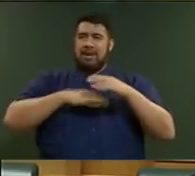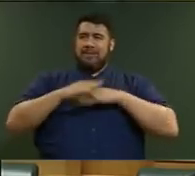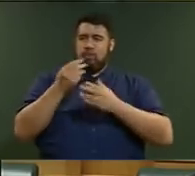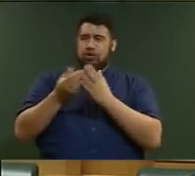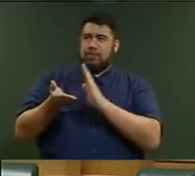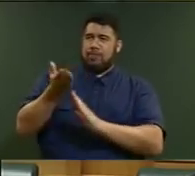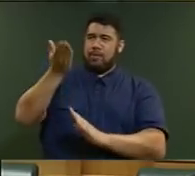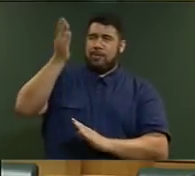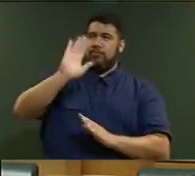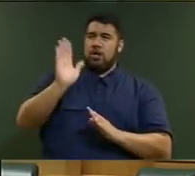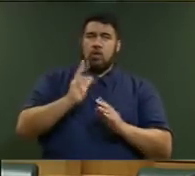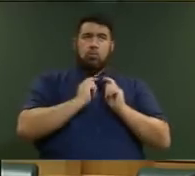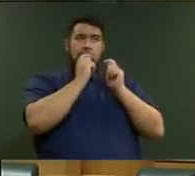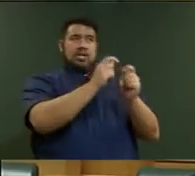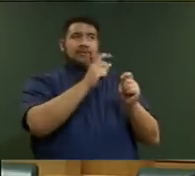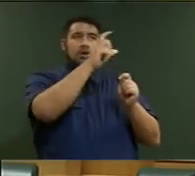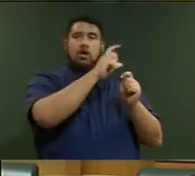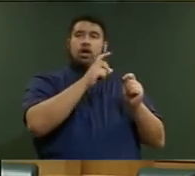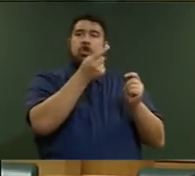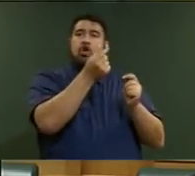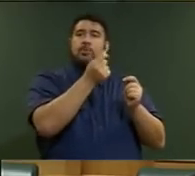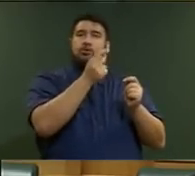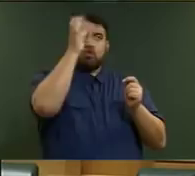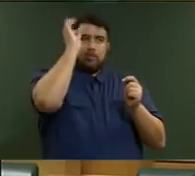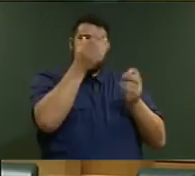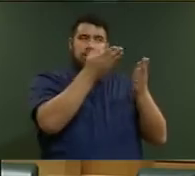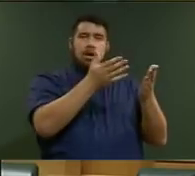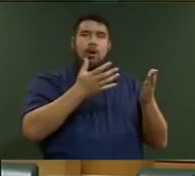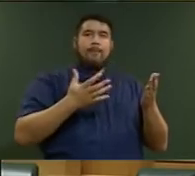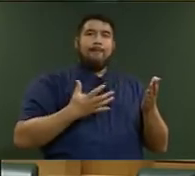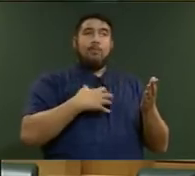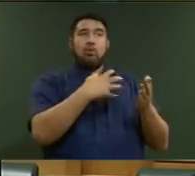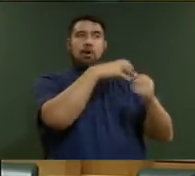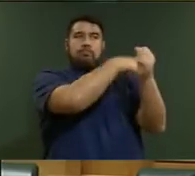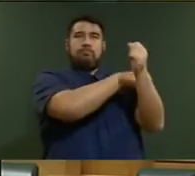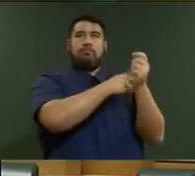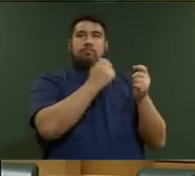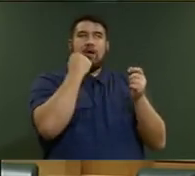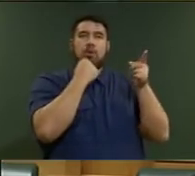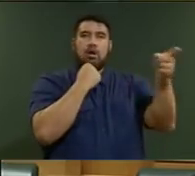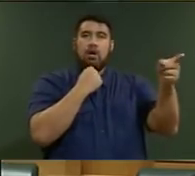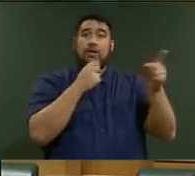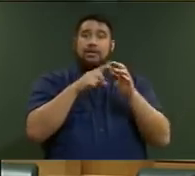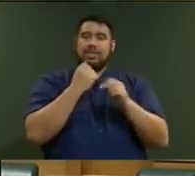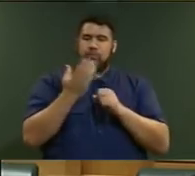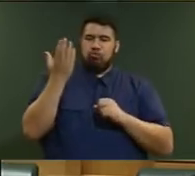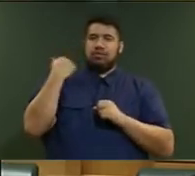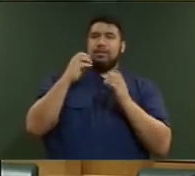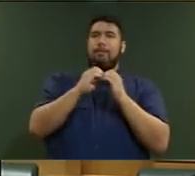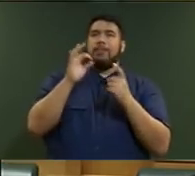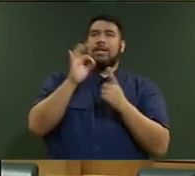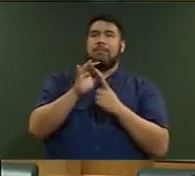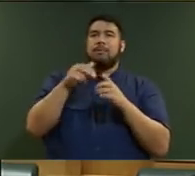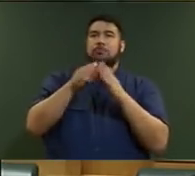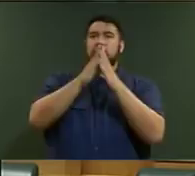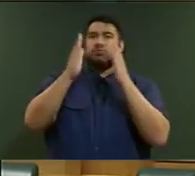give the Commerce Commission more teeth. My colleague, the Minister of Energy, the Hon. Megan Woods, called in BP recently over their statements and